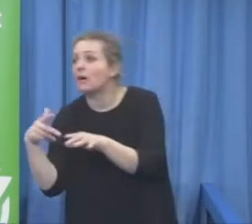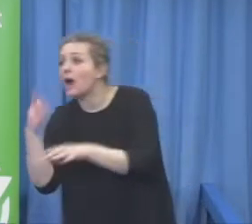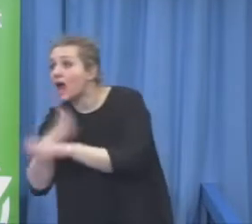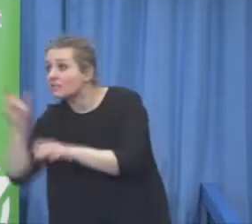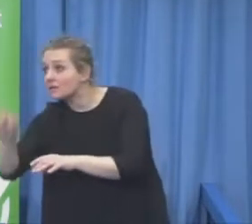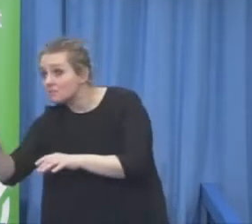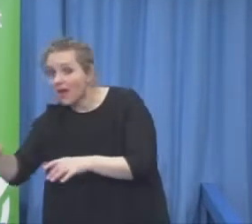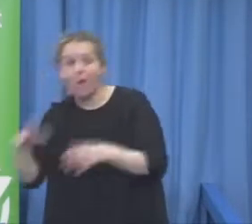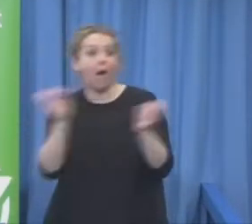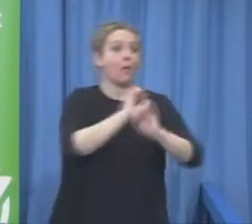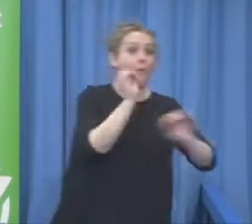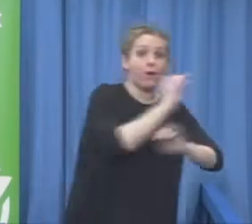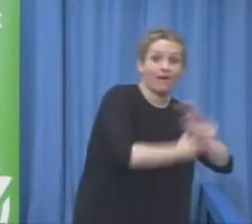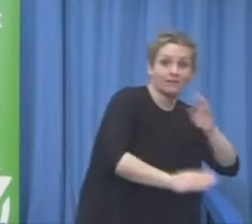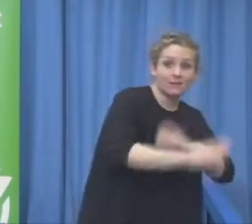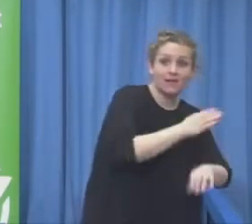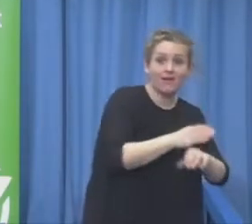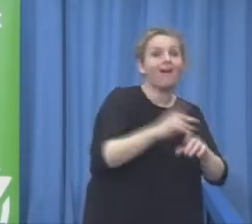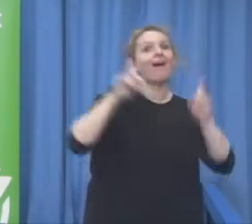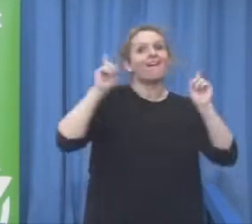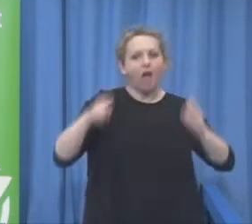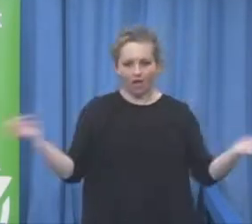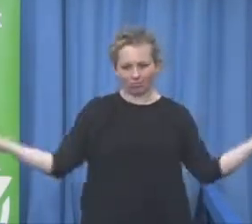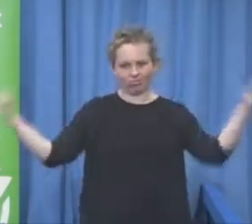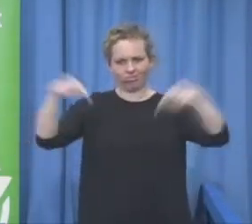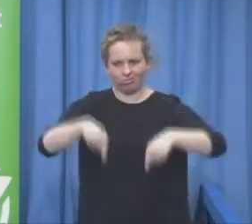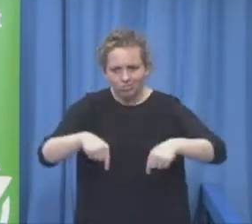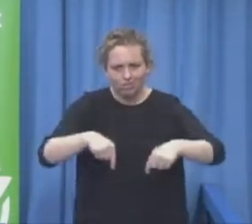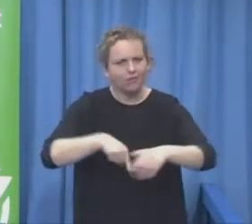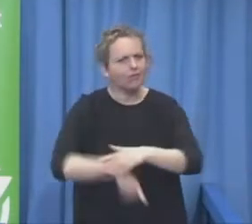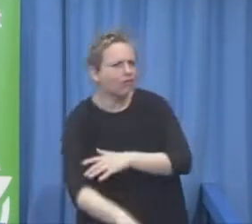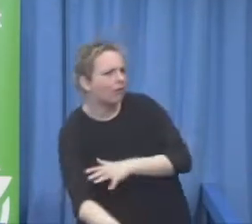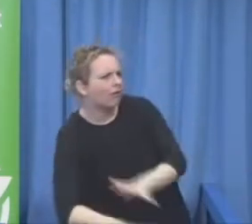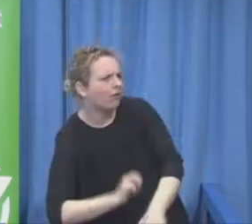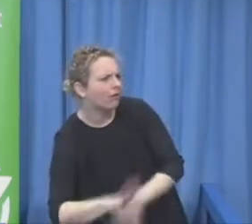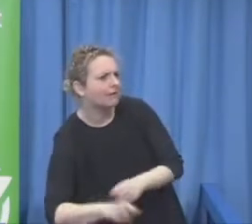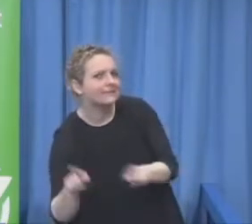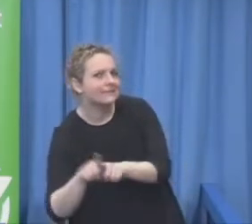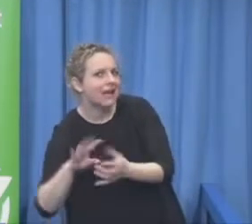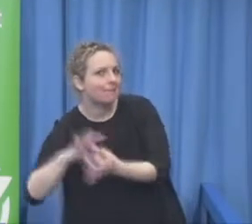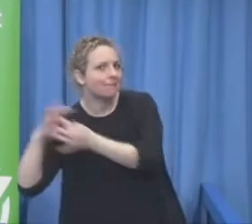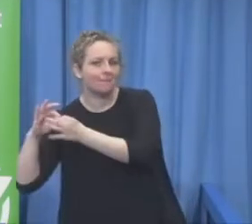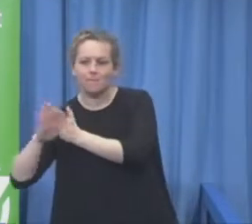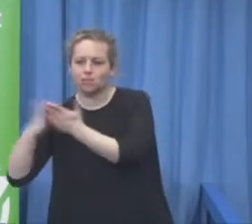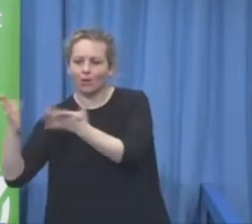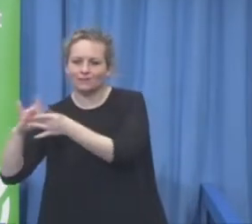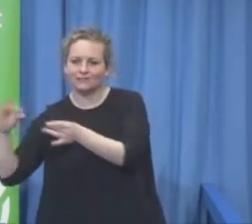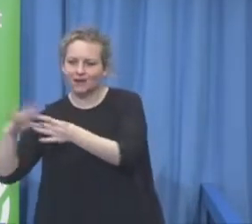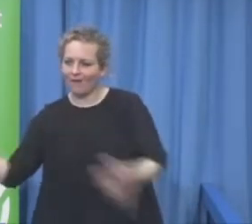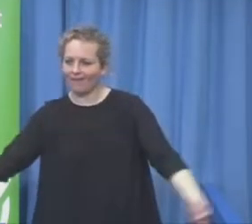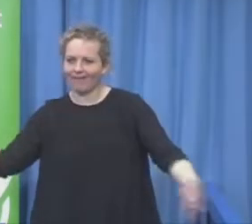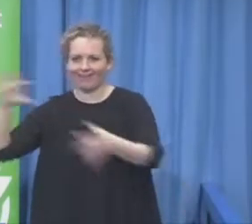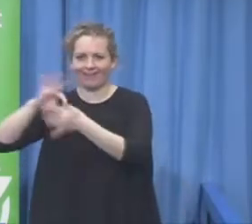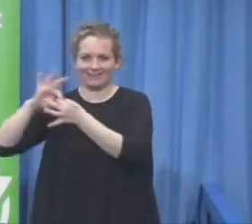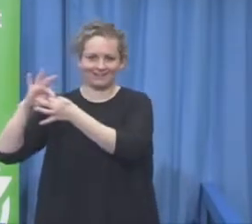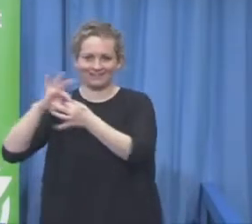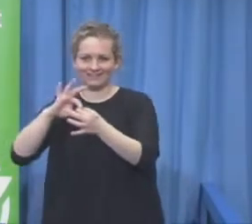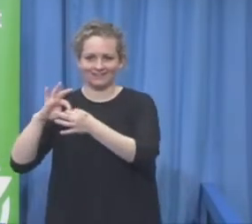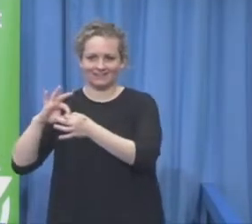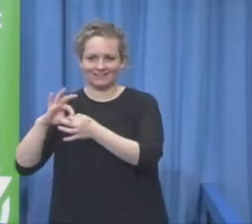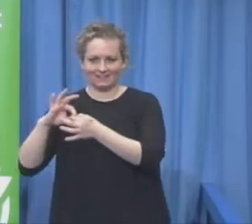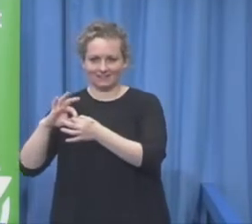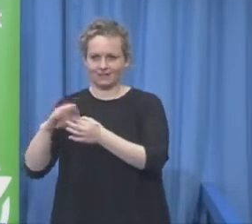look by your hand this is our attitude well the many